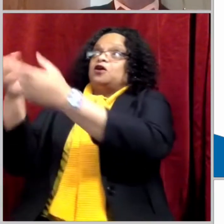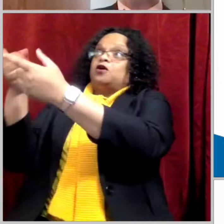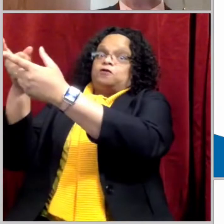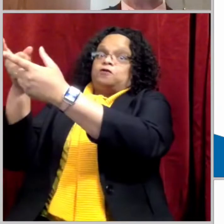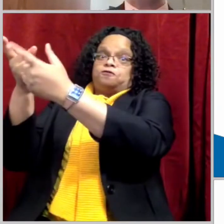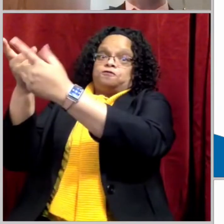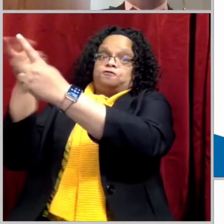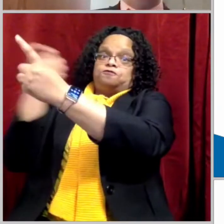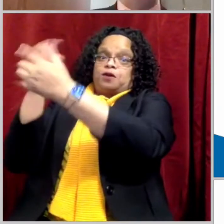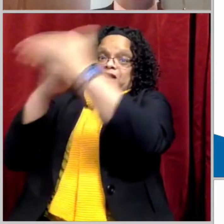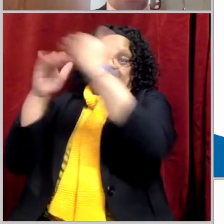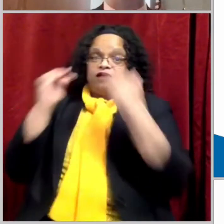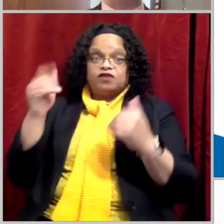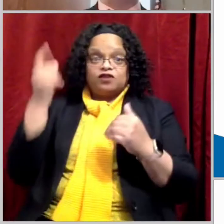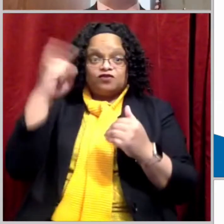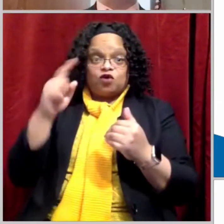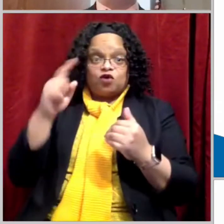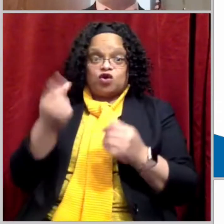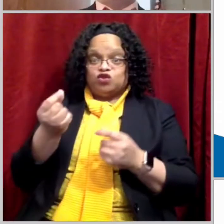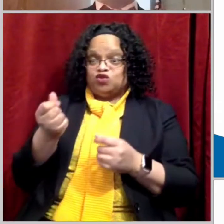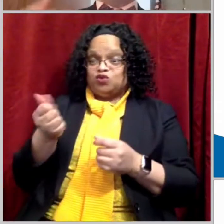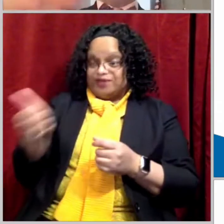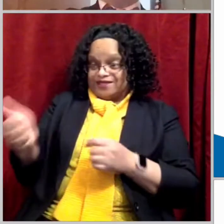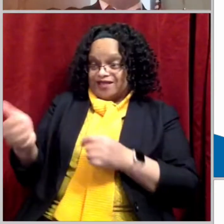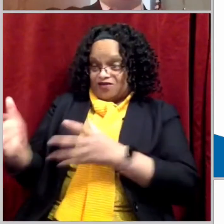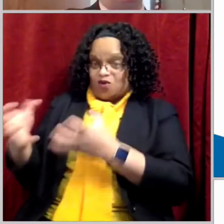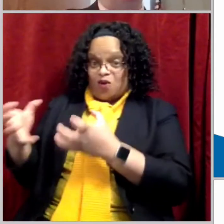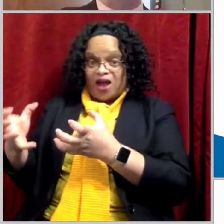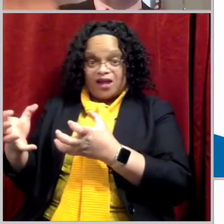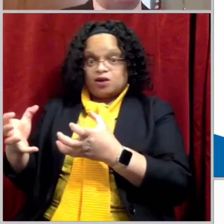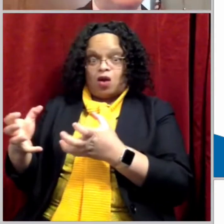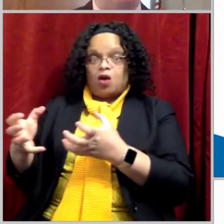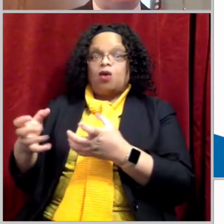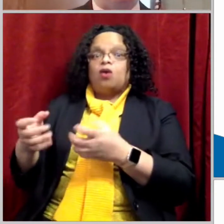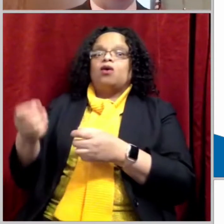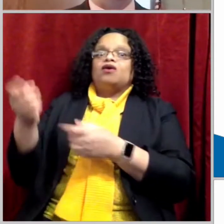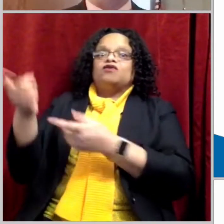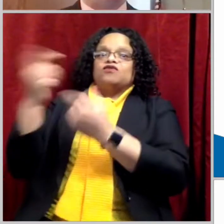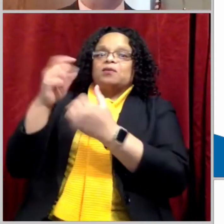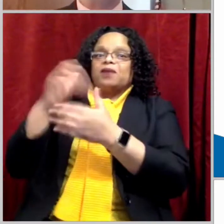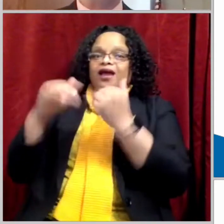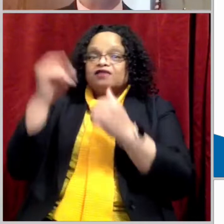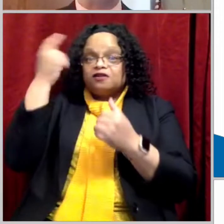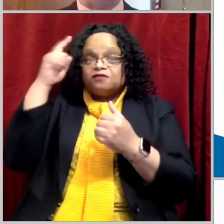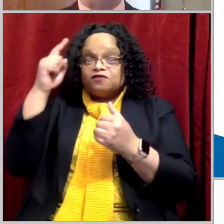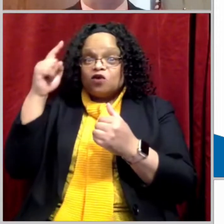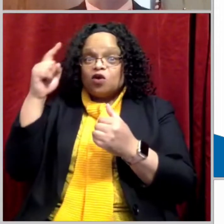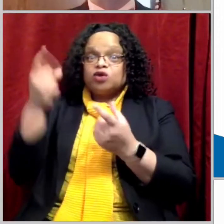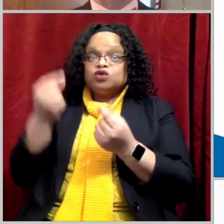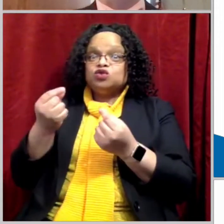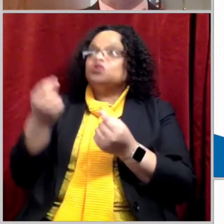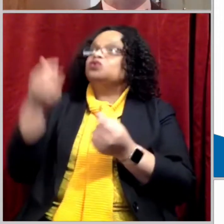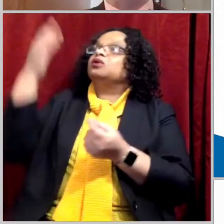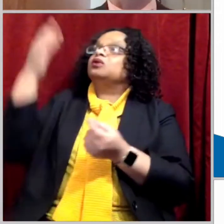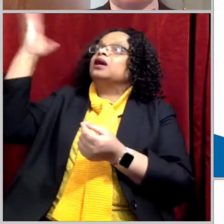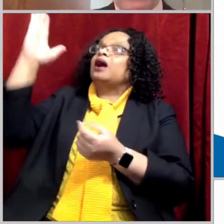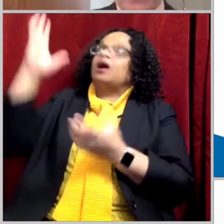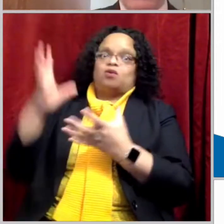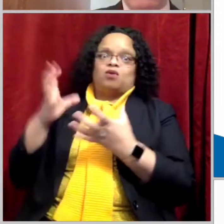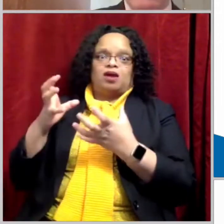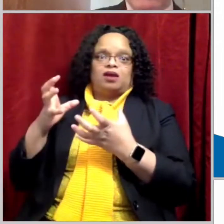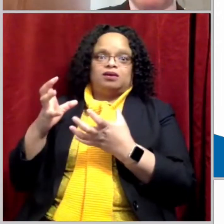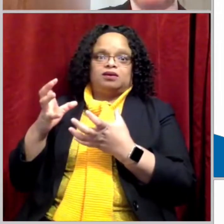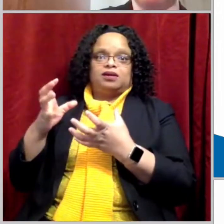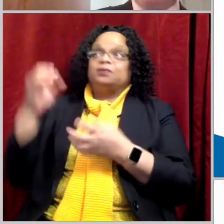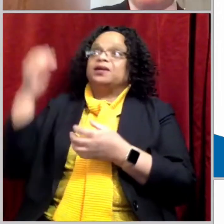But Jesus says, I've come to do what the one who sent me wants me to do, and